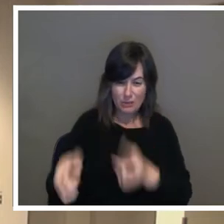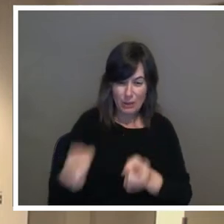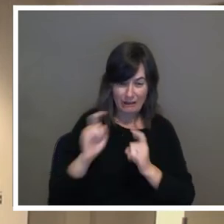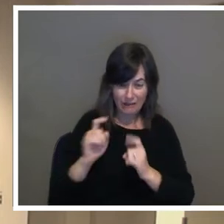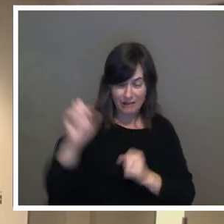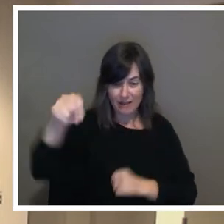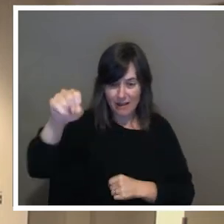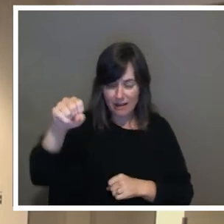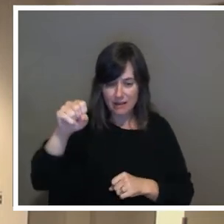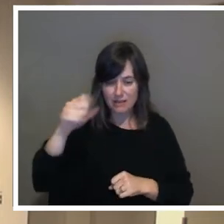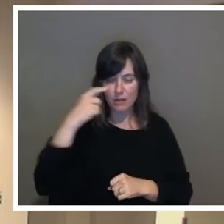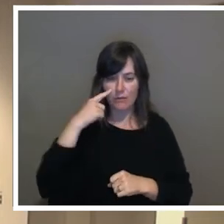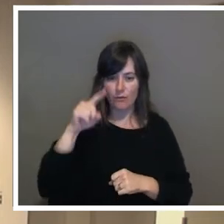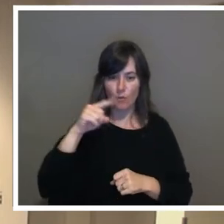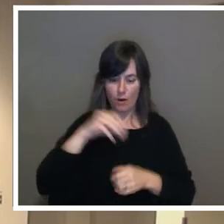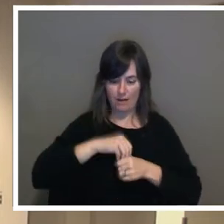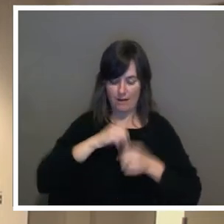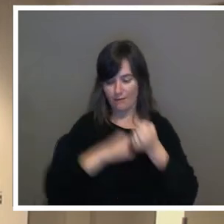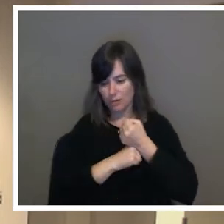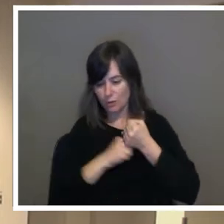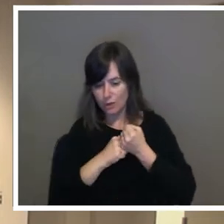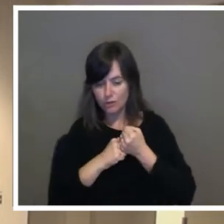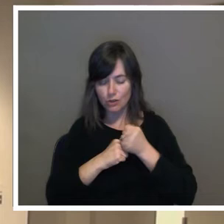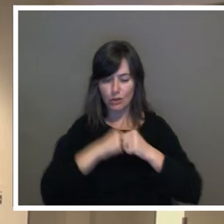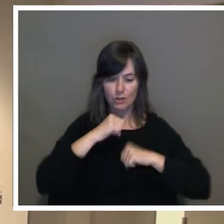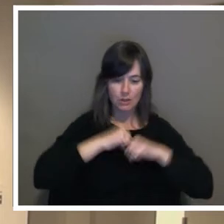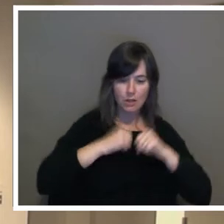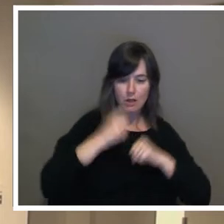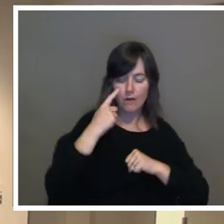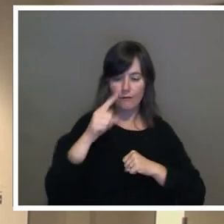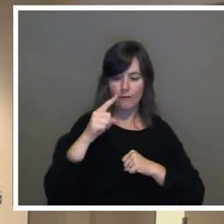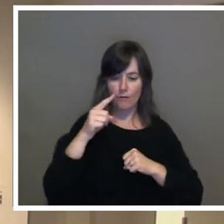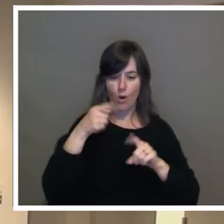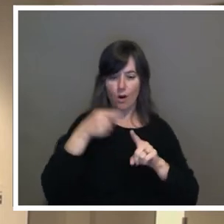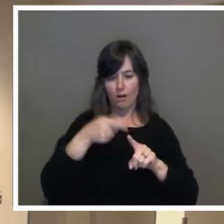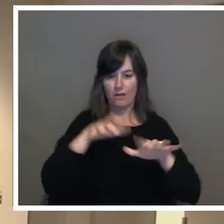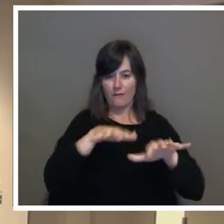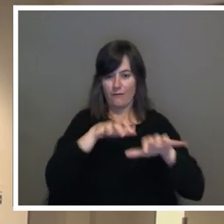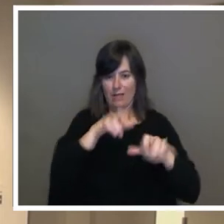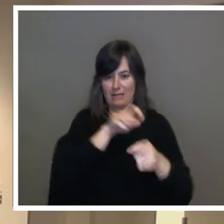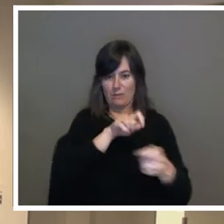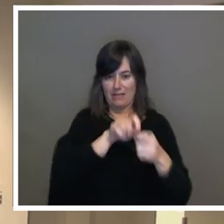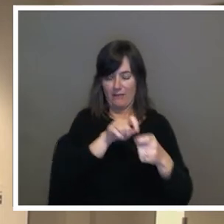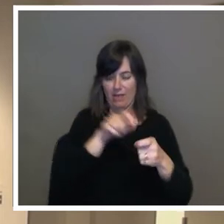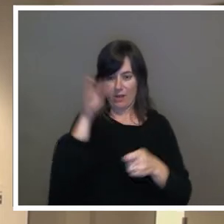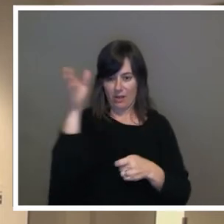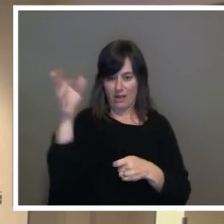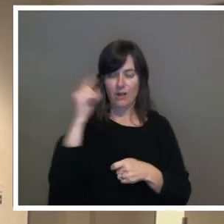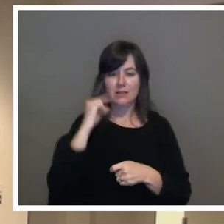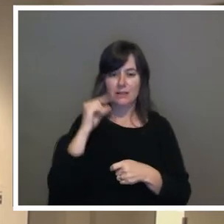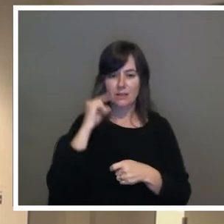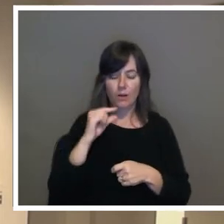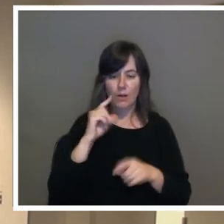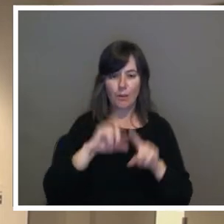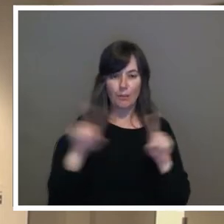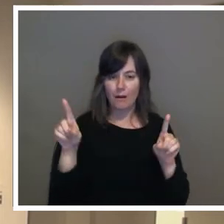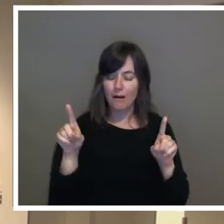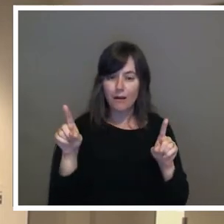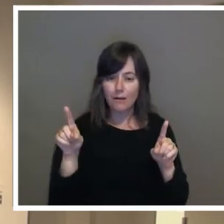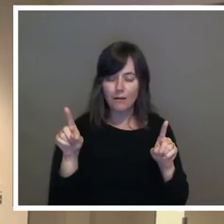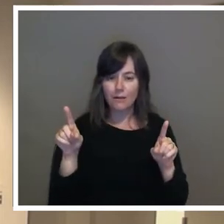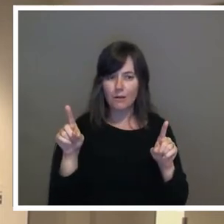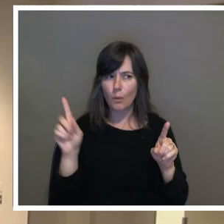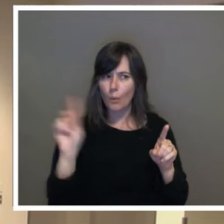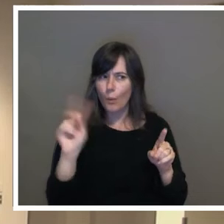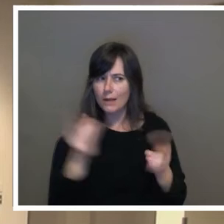infrastructure for the issue of the freeze in San Antonio, where is that money?